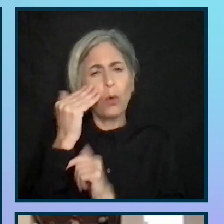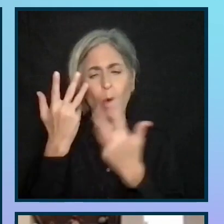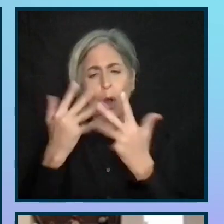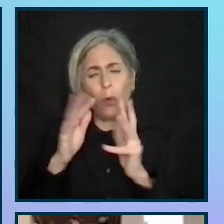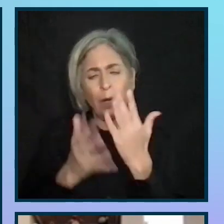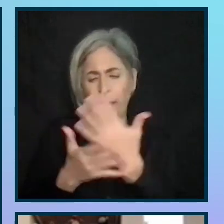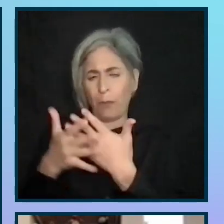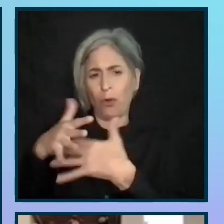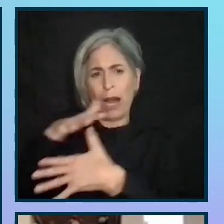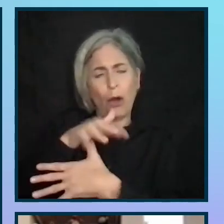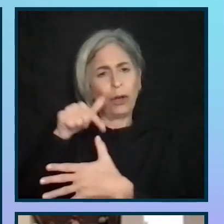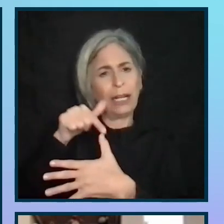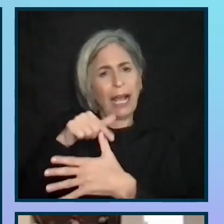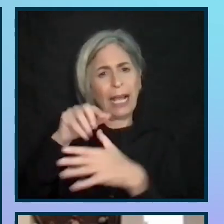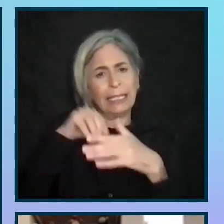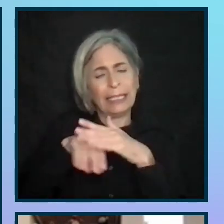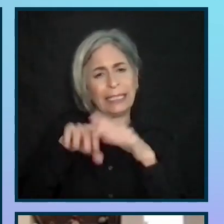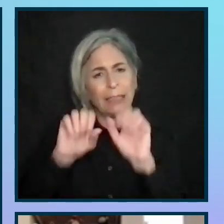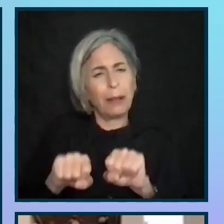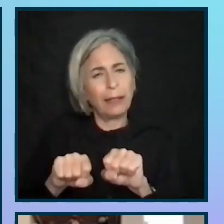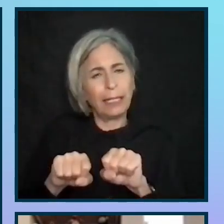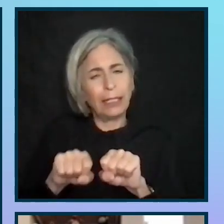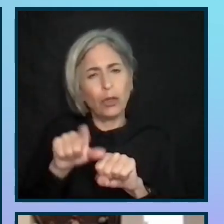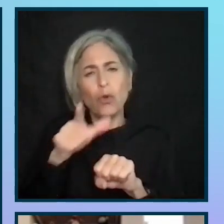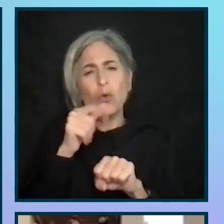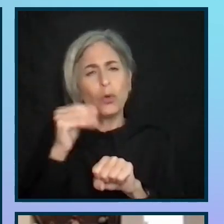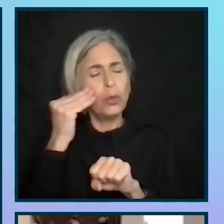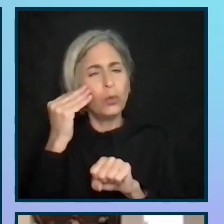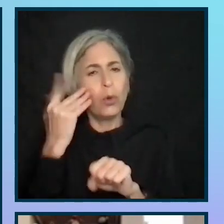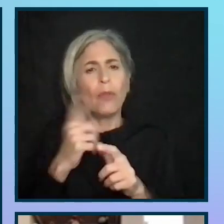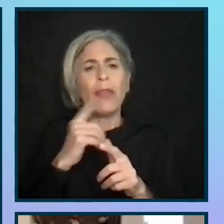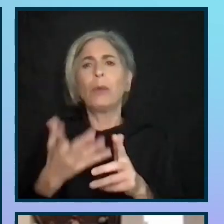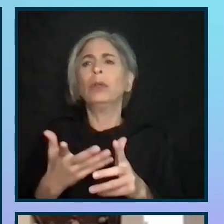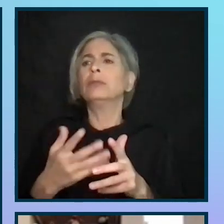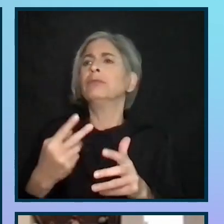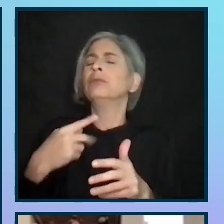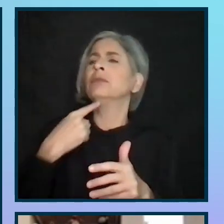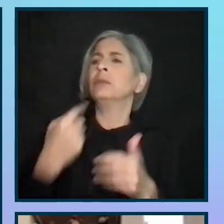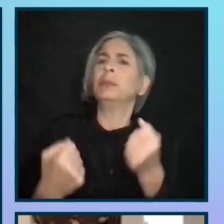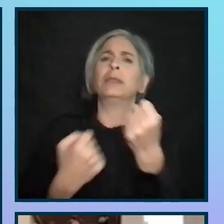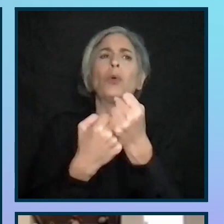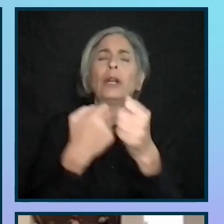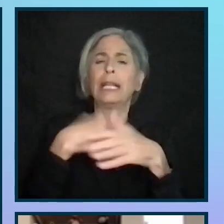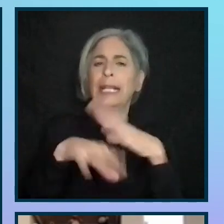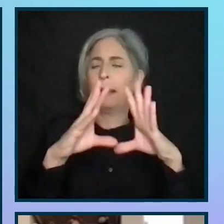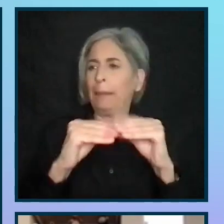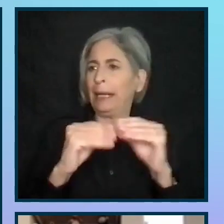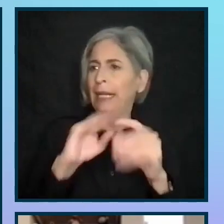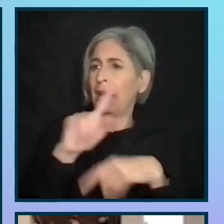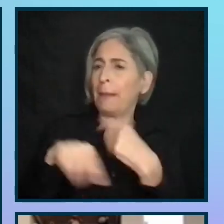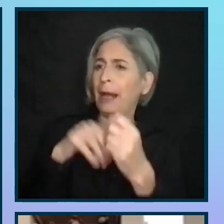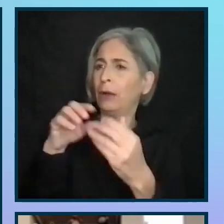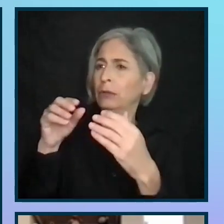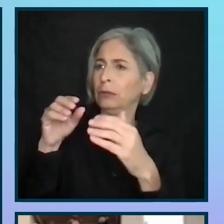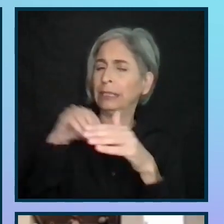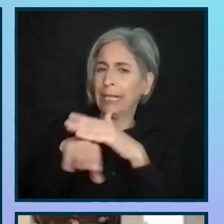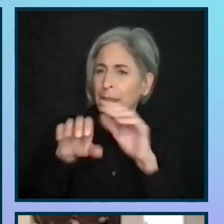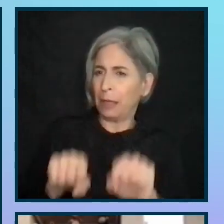prioritises accessibility? Who do you know who will speak up in meetings? Your network can start with just them.